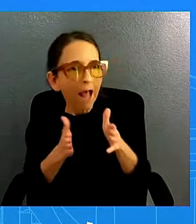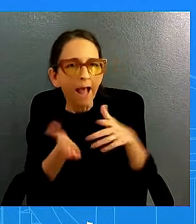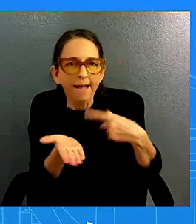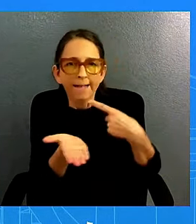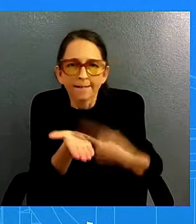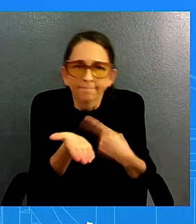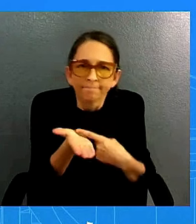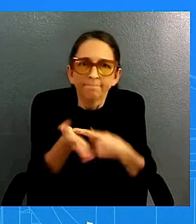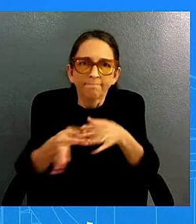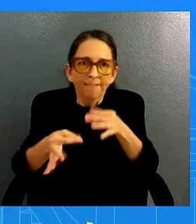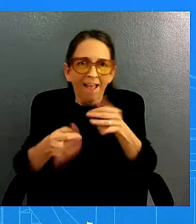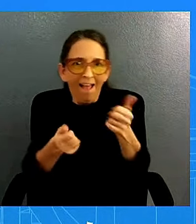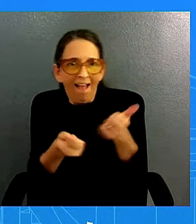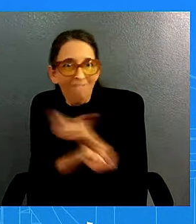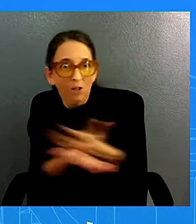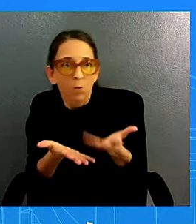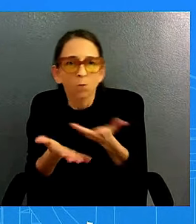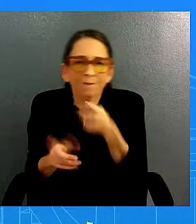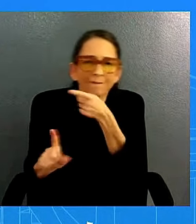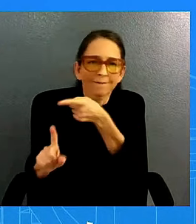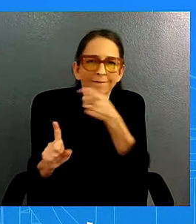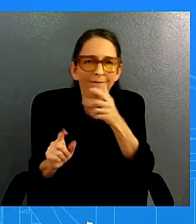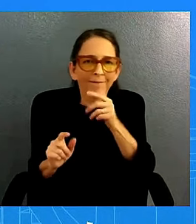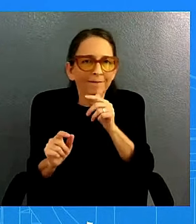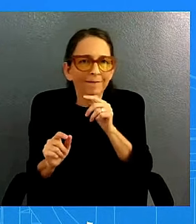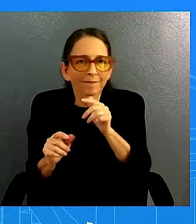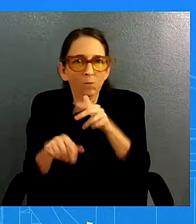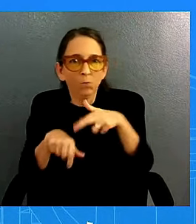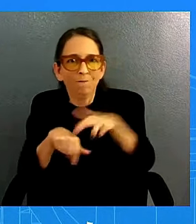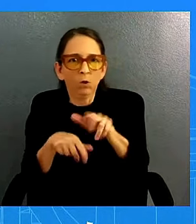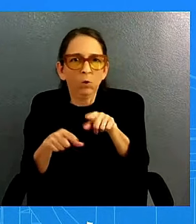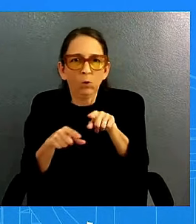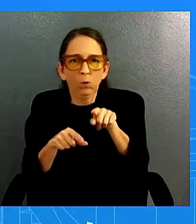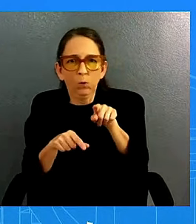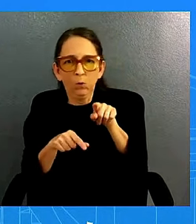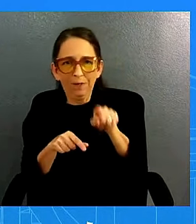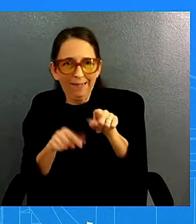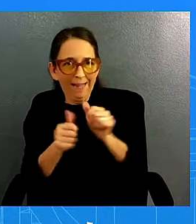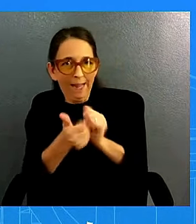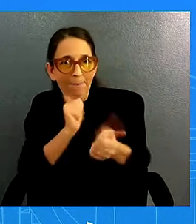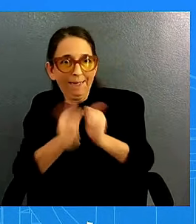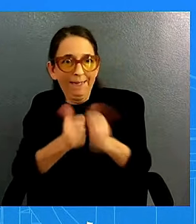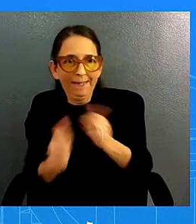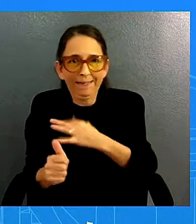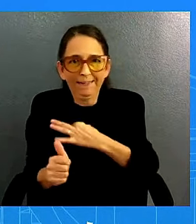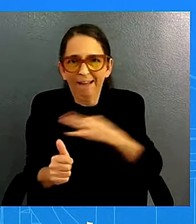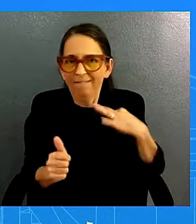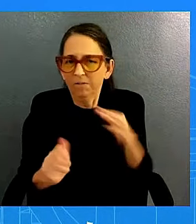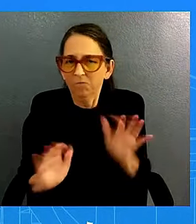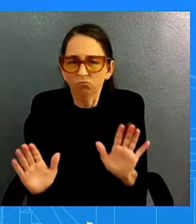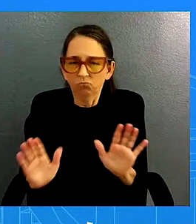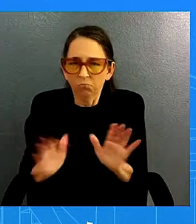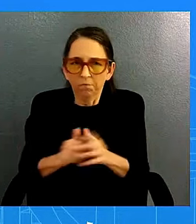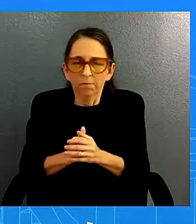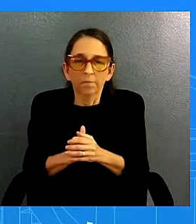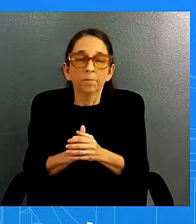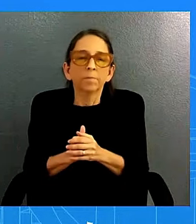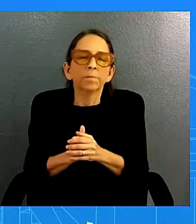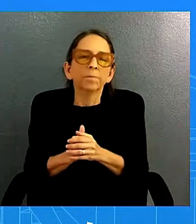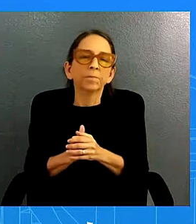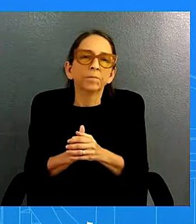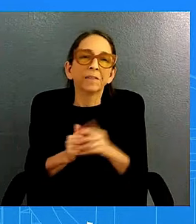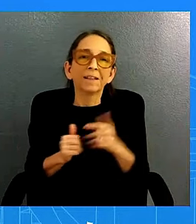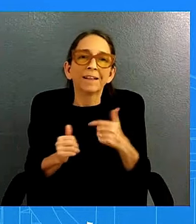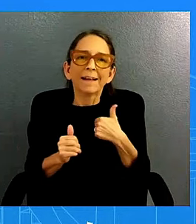the campaign um i think you have seen this president be uh a leader on the global stage uh i think you have seen a